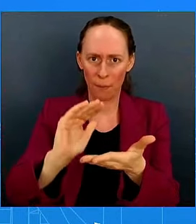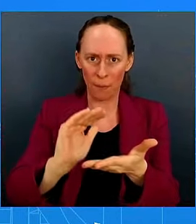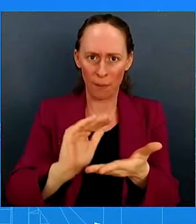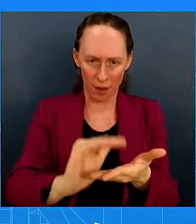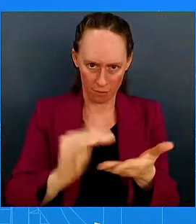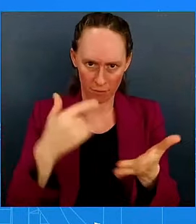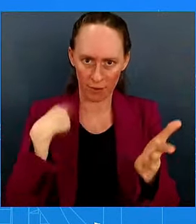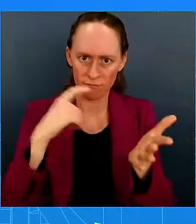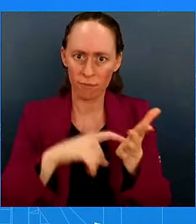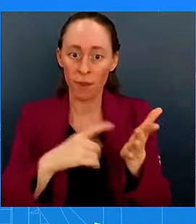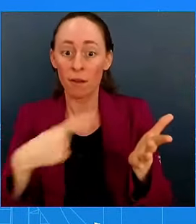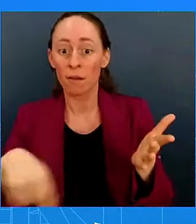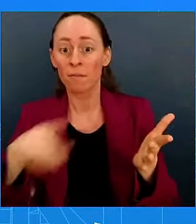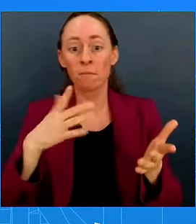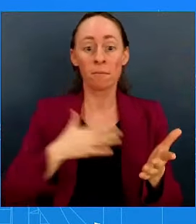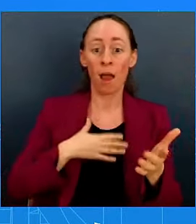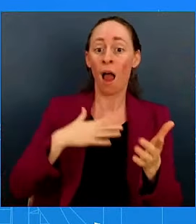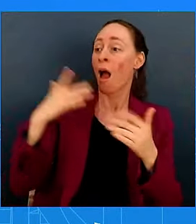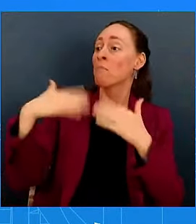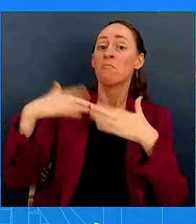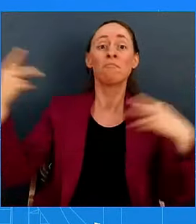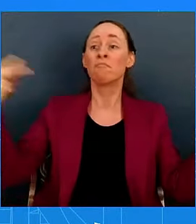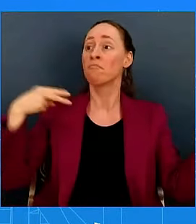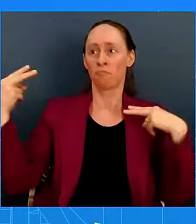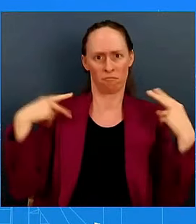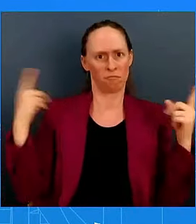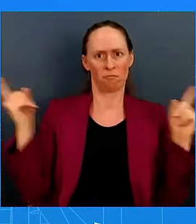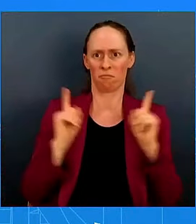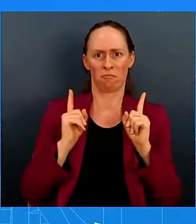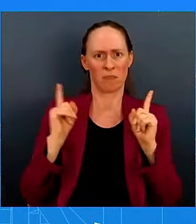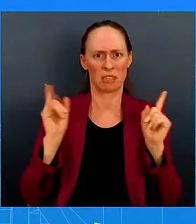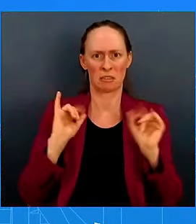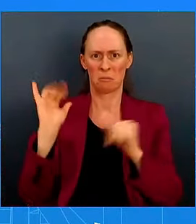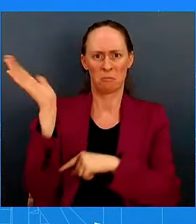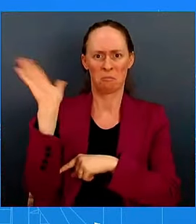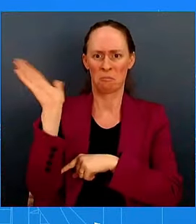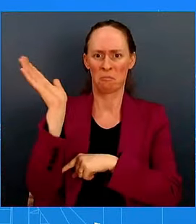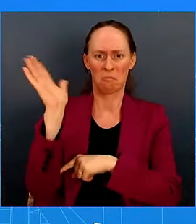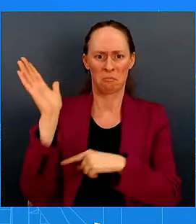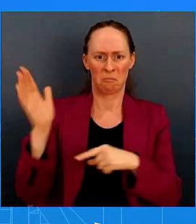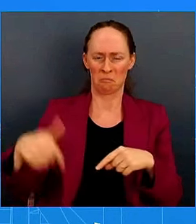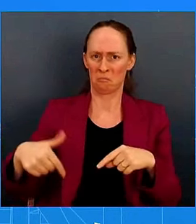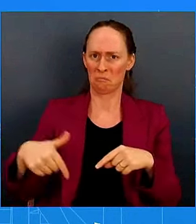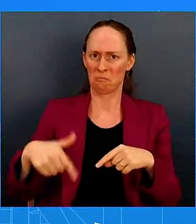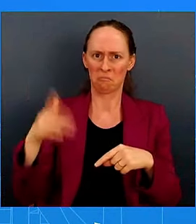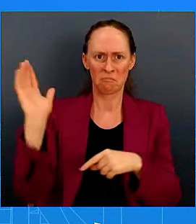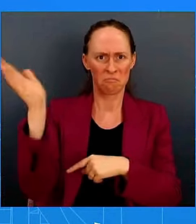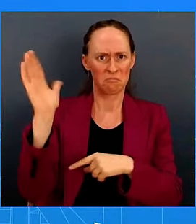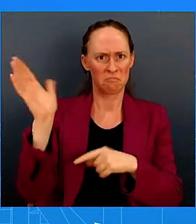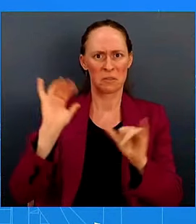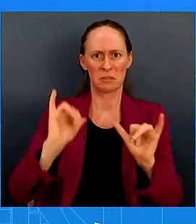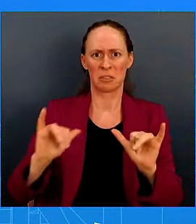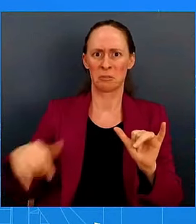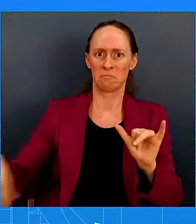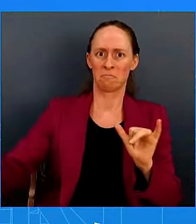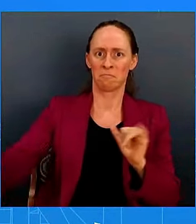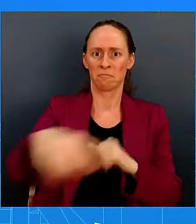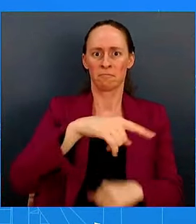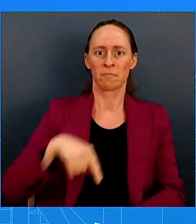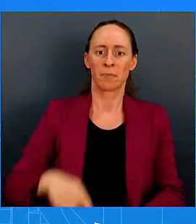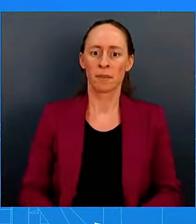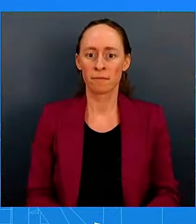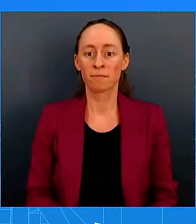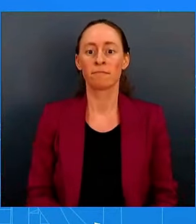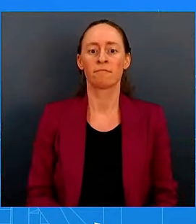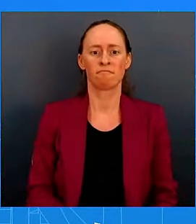us, who join me, join us in this room. And so it is obvious. It is obvious that we have seen